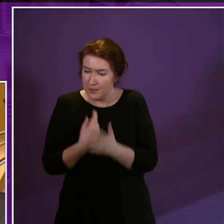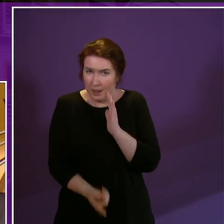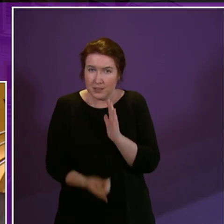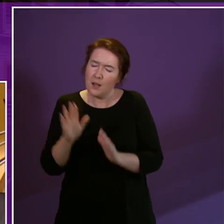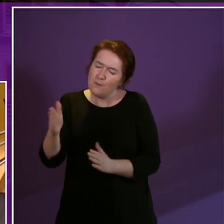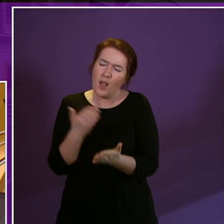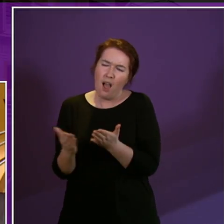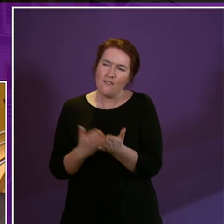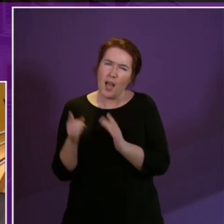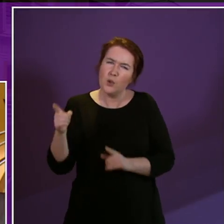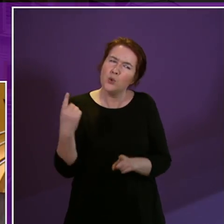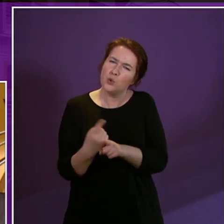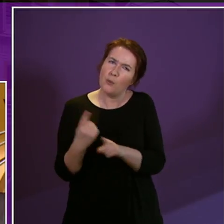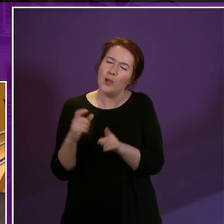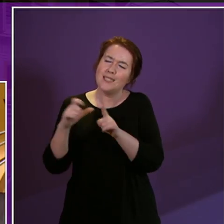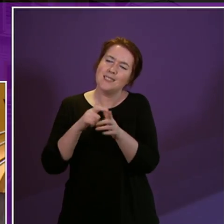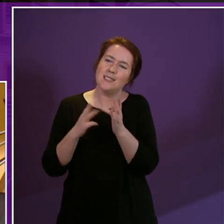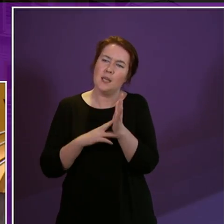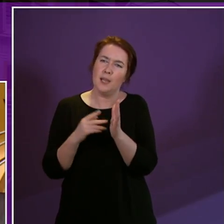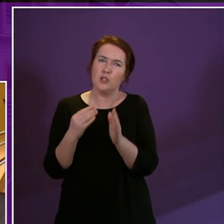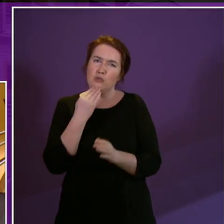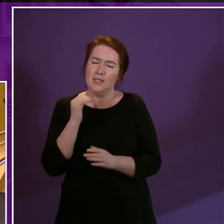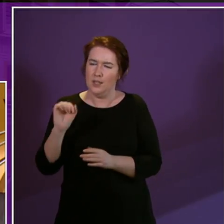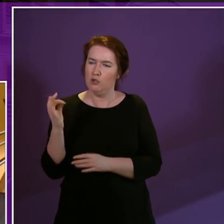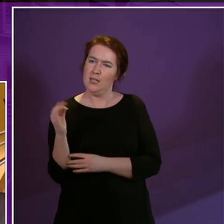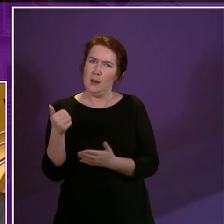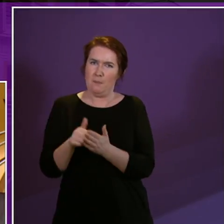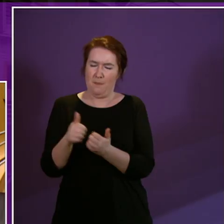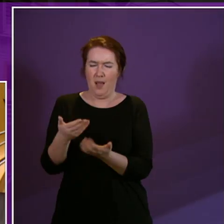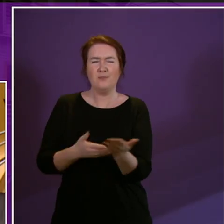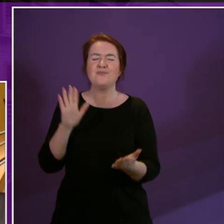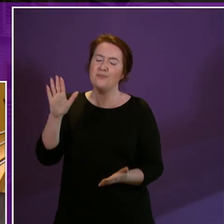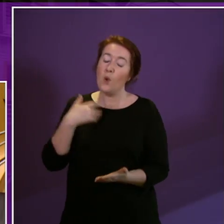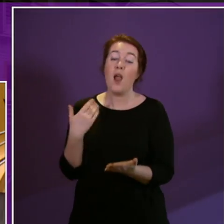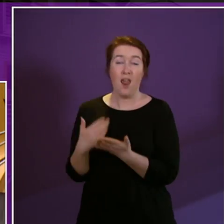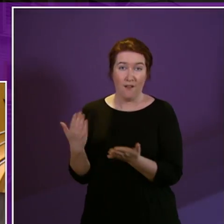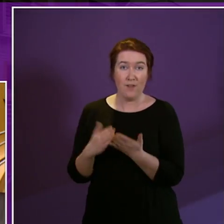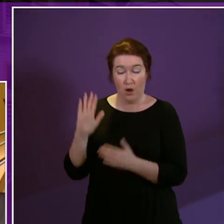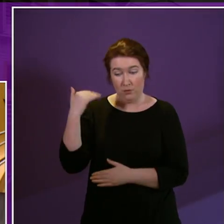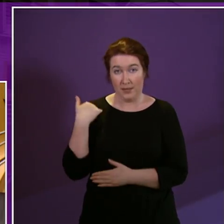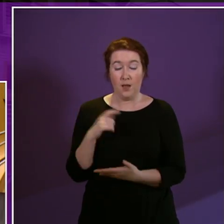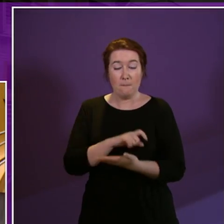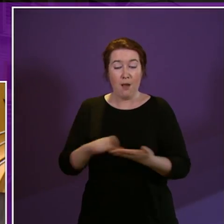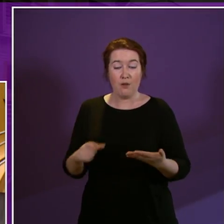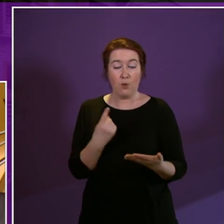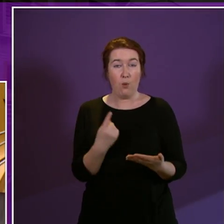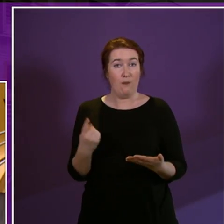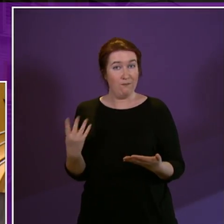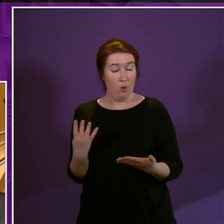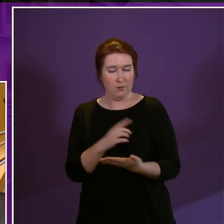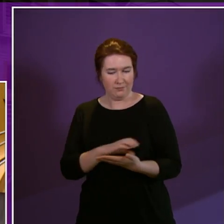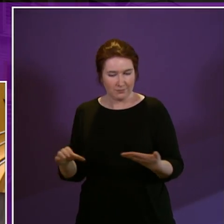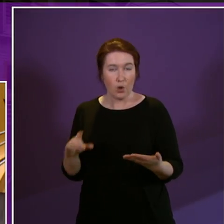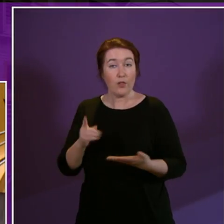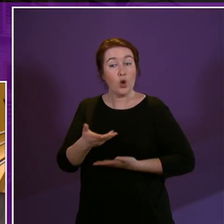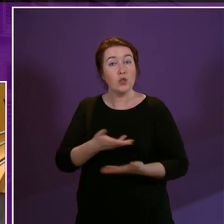you talk about Damien Green's Green Paper let's just clarify and remind ourselves of paragraph 114 of